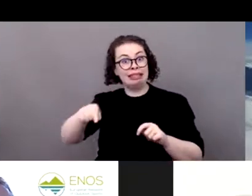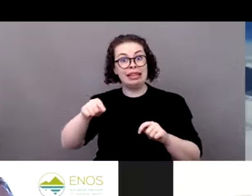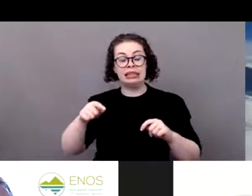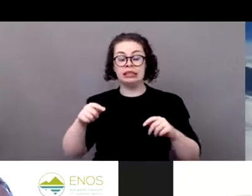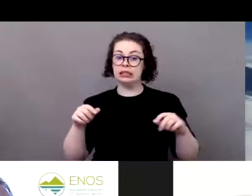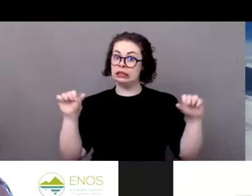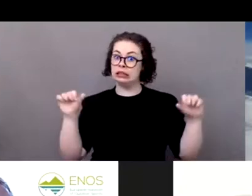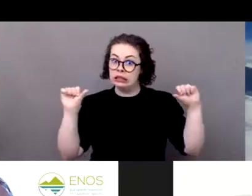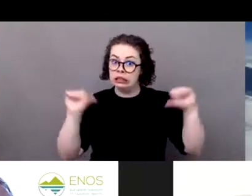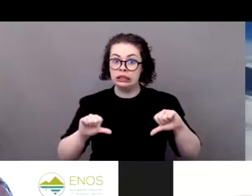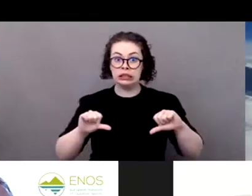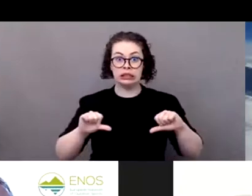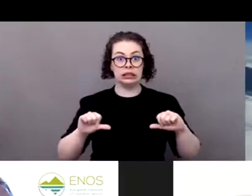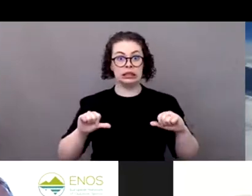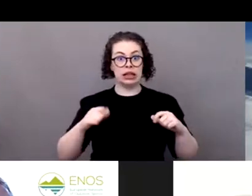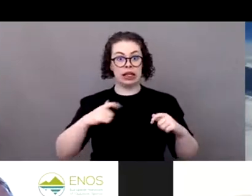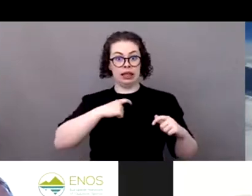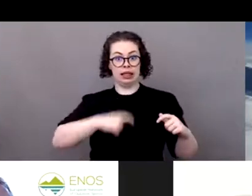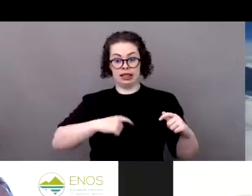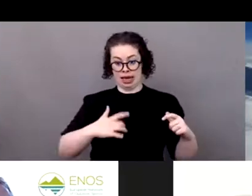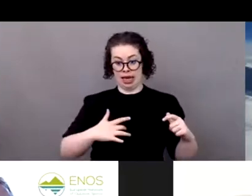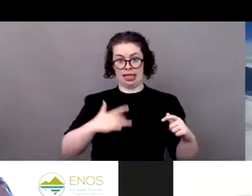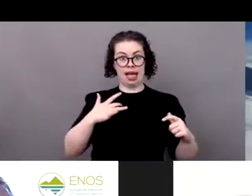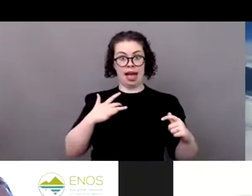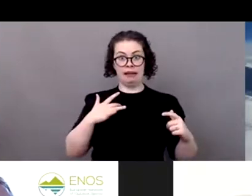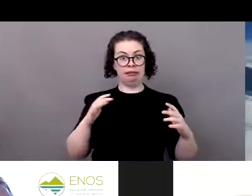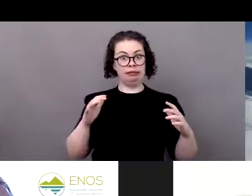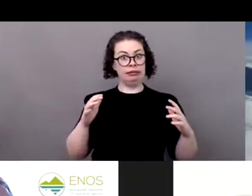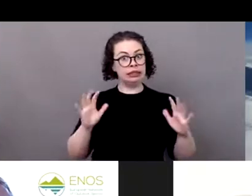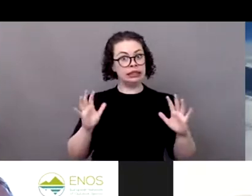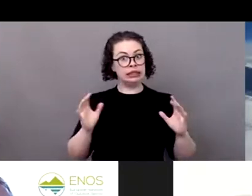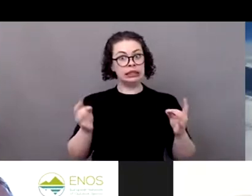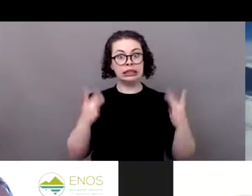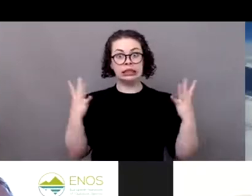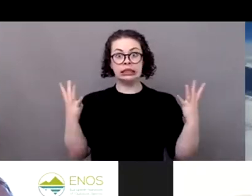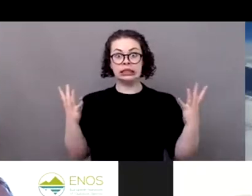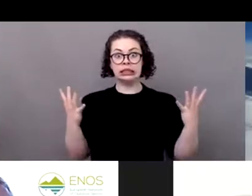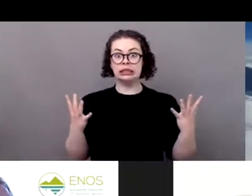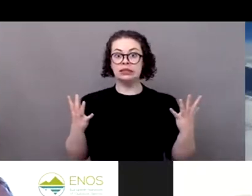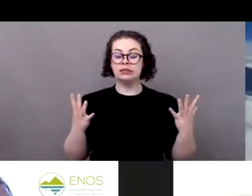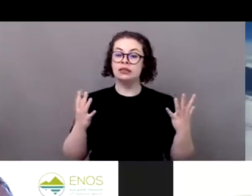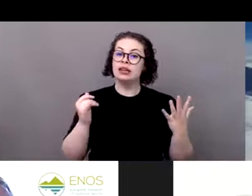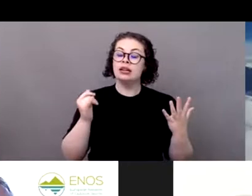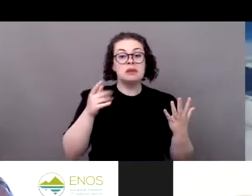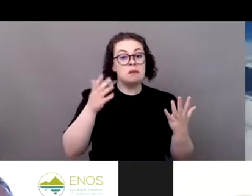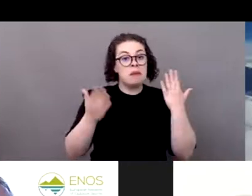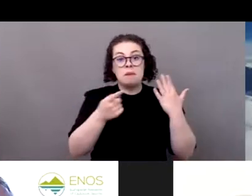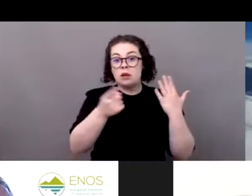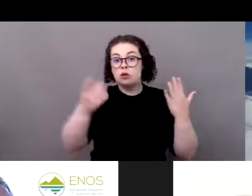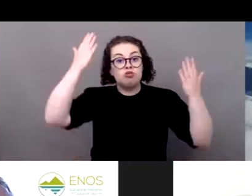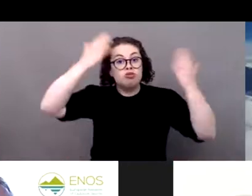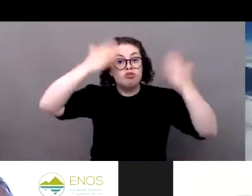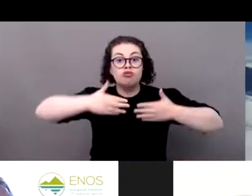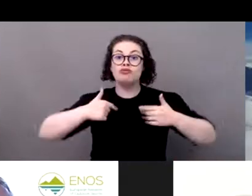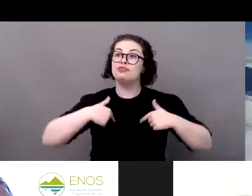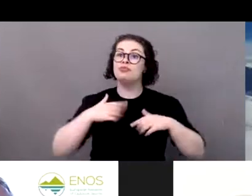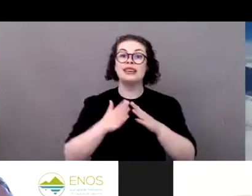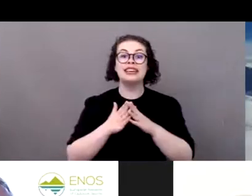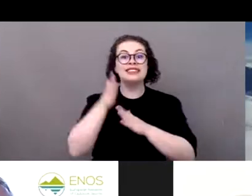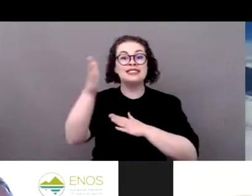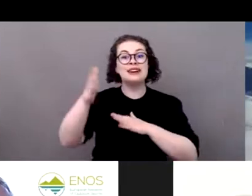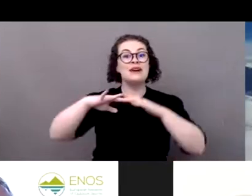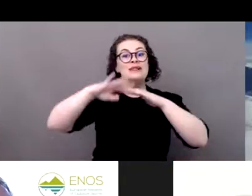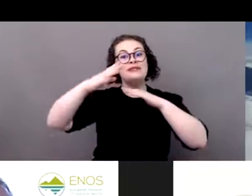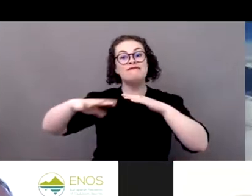information when they are swimming, when we are swimming in the summer, but is no drapeau to tell us whether the quality of the water is good or not.